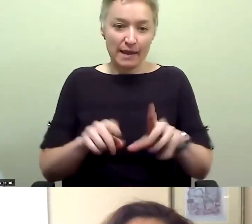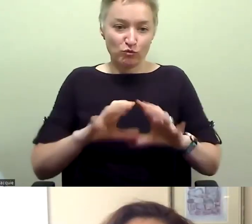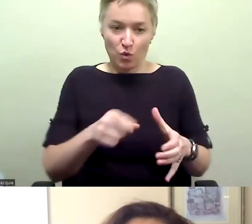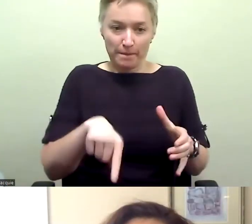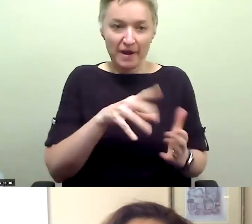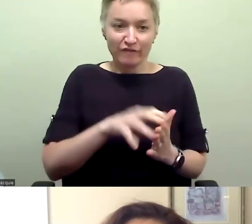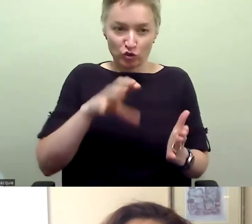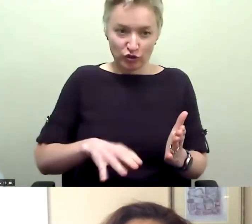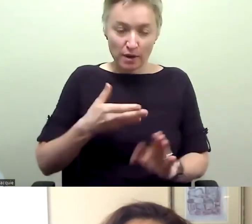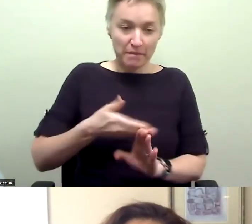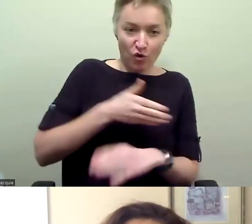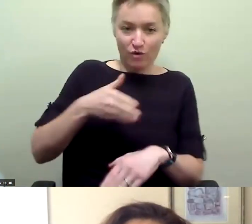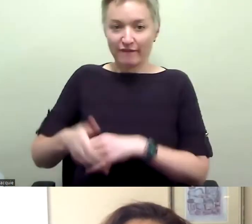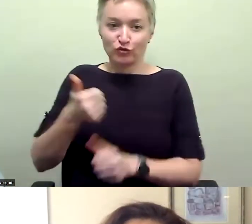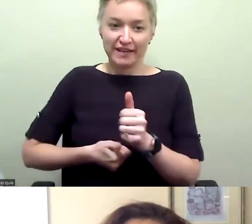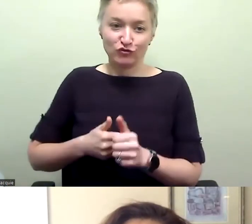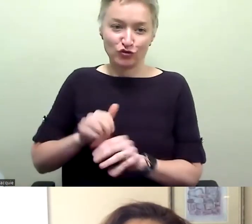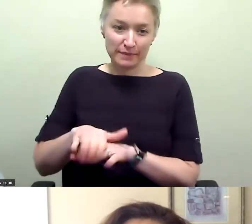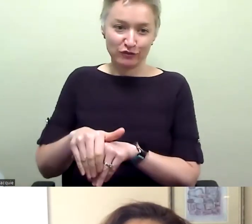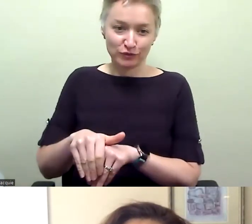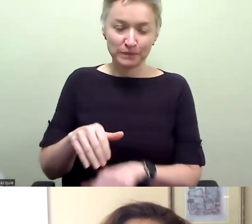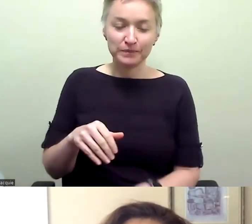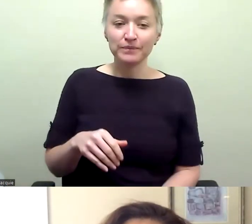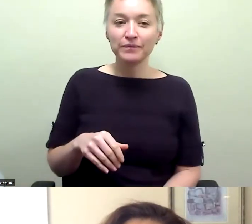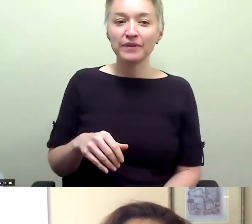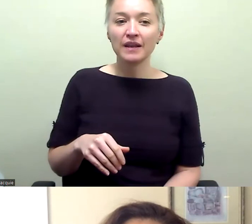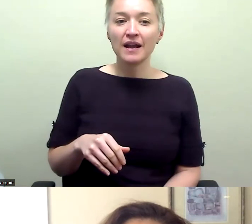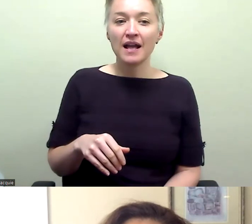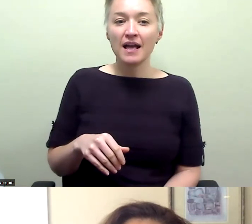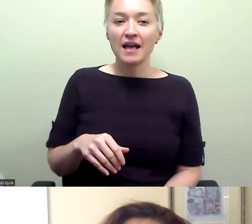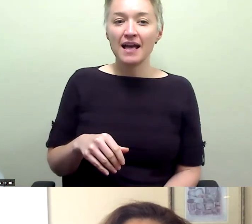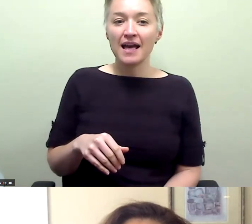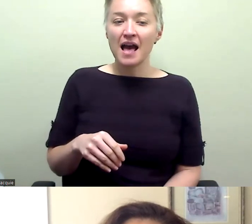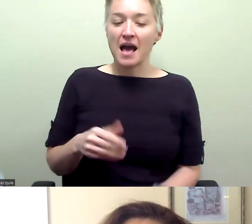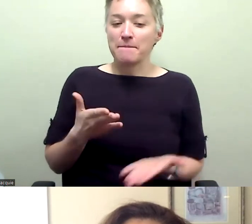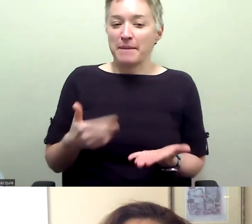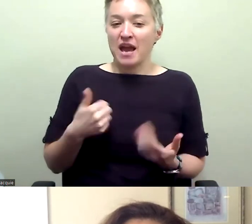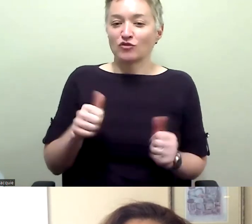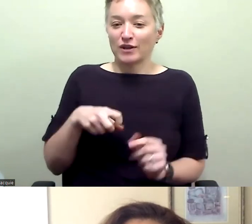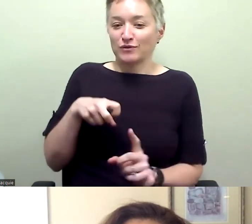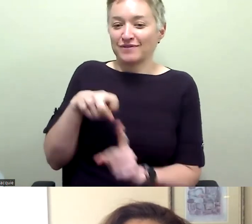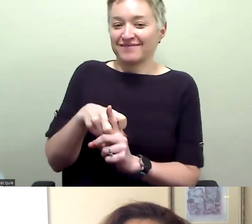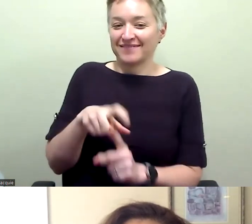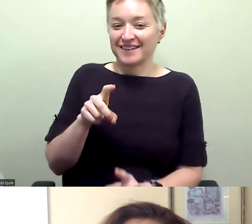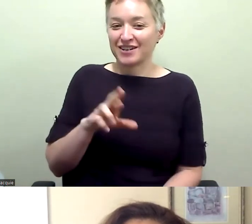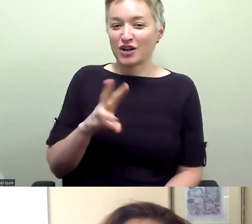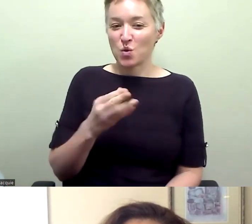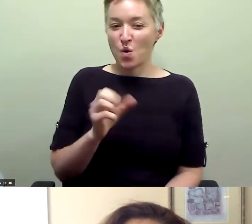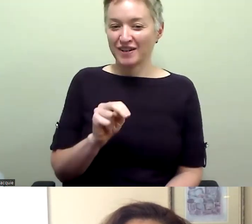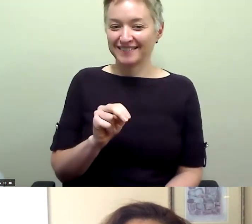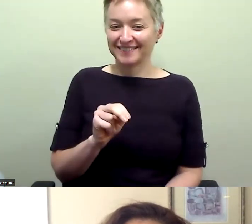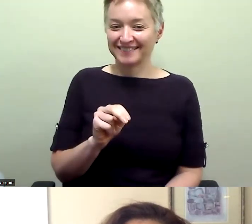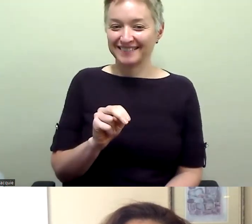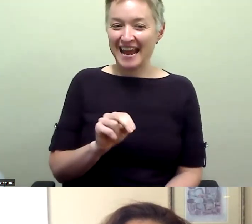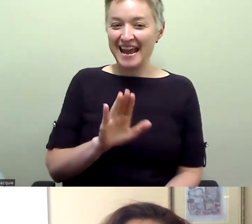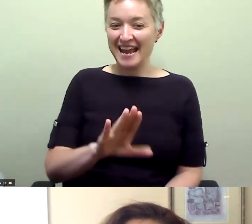and after each of the simulations. Um, I am looking, and I, I may recruit the help of, uh, Dr. Wharton, uh, and his PhD